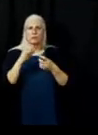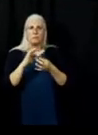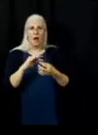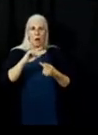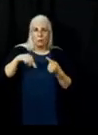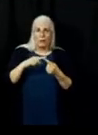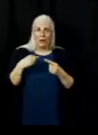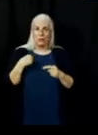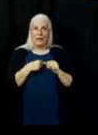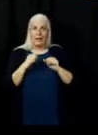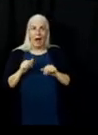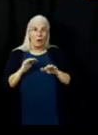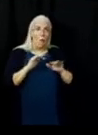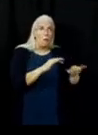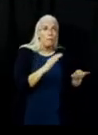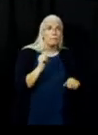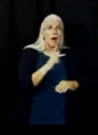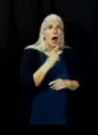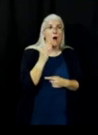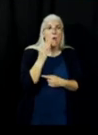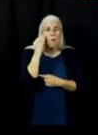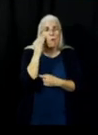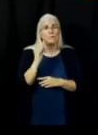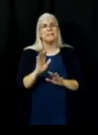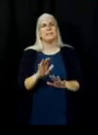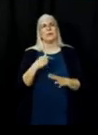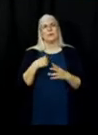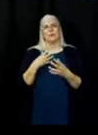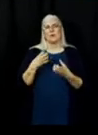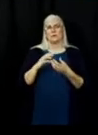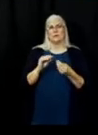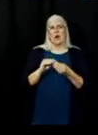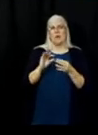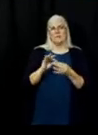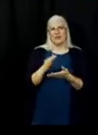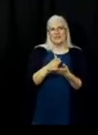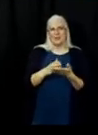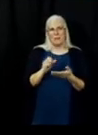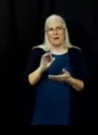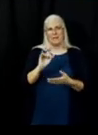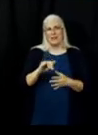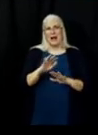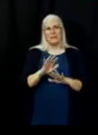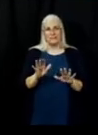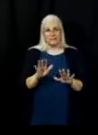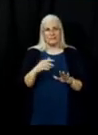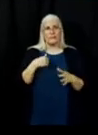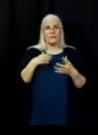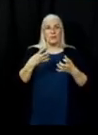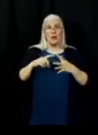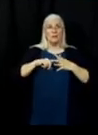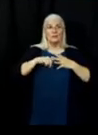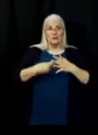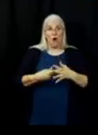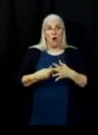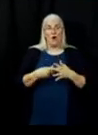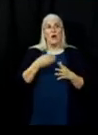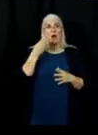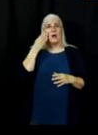If I can cover just a few of those. And actually, I should start by saying this. As I've said numerous times,